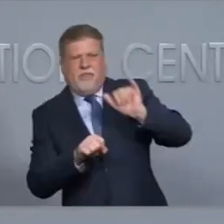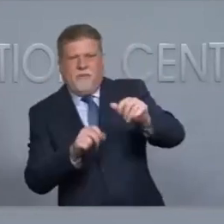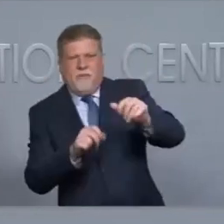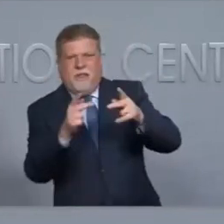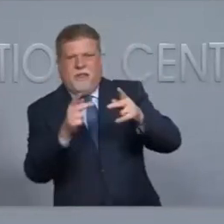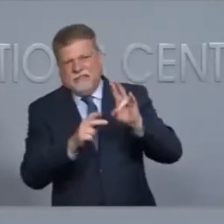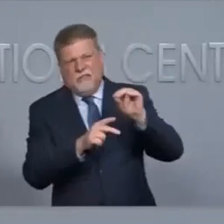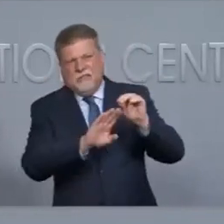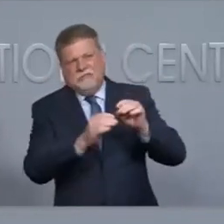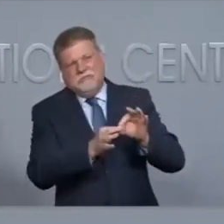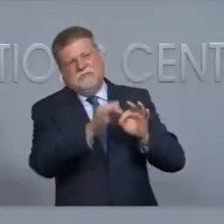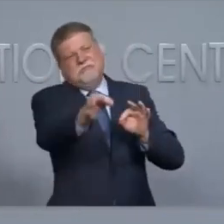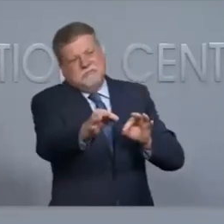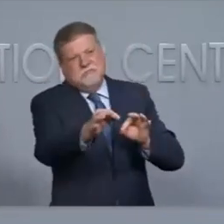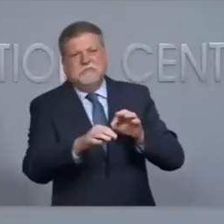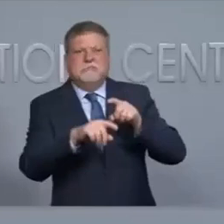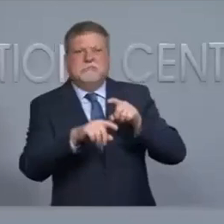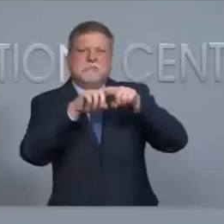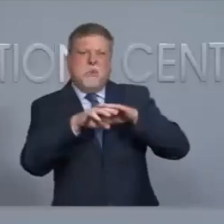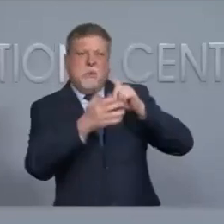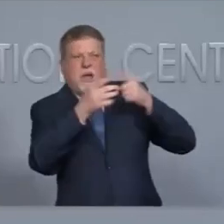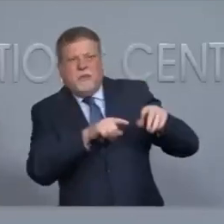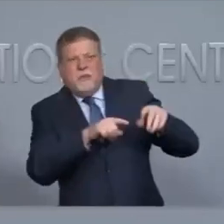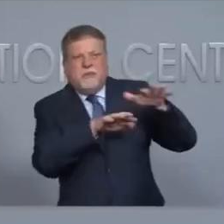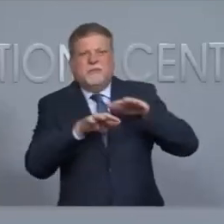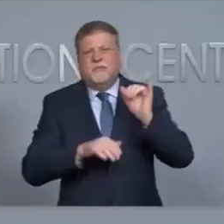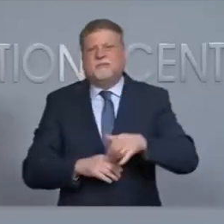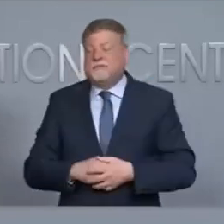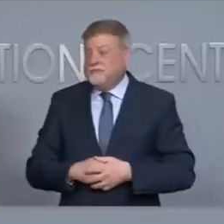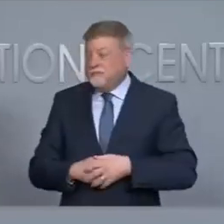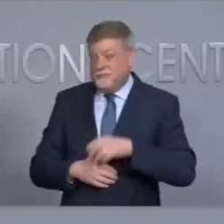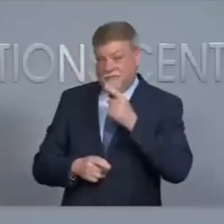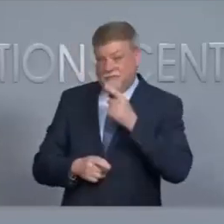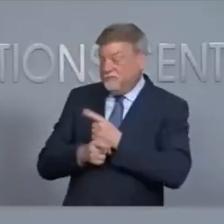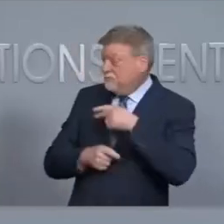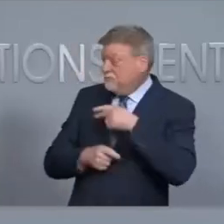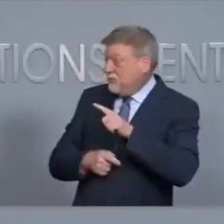whether to change the or extend the voting time. Paul, is there anything?